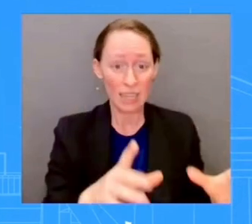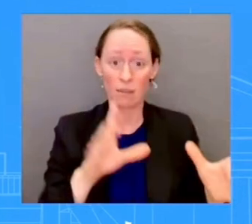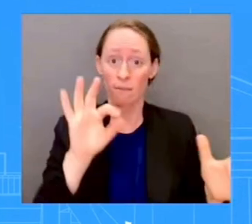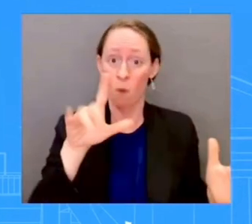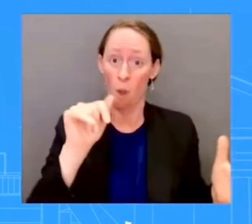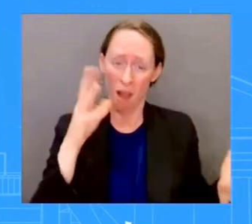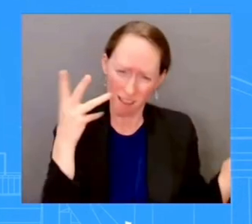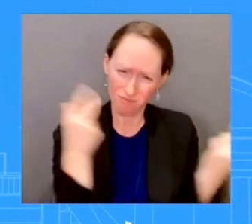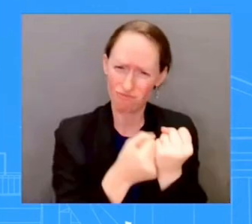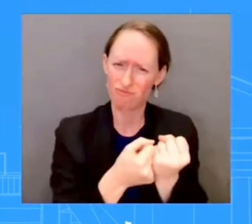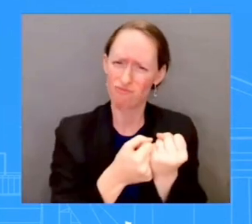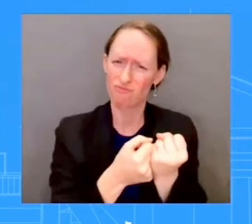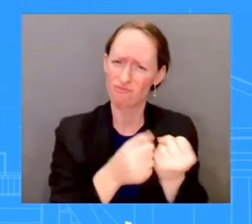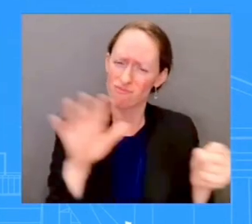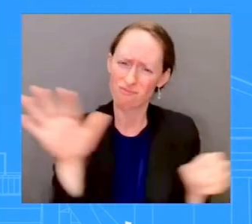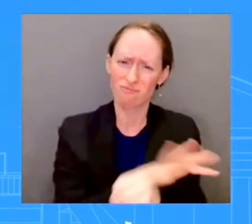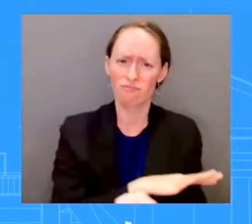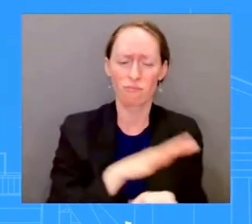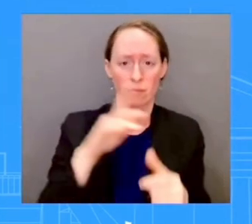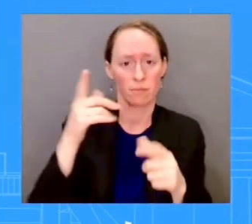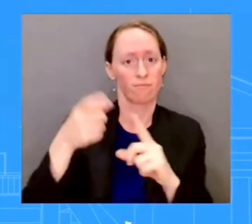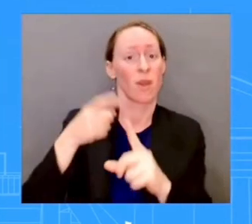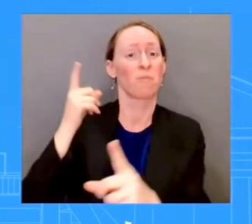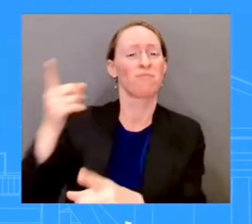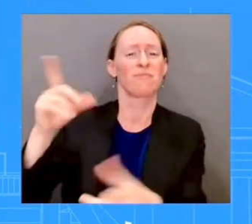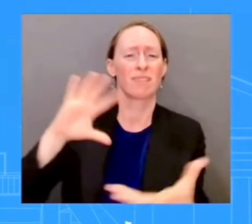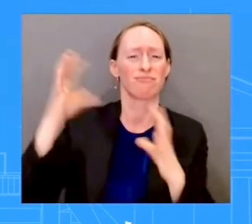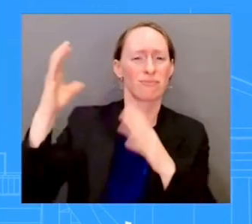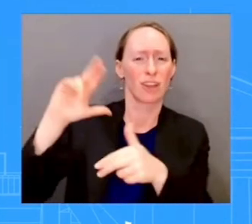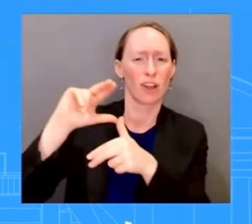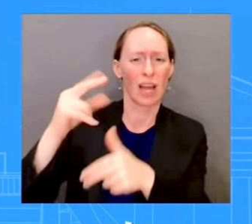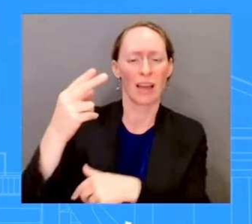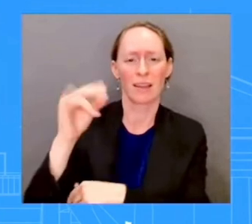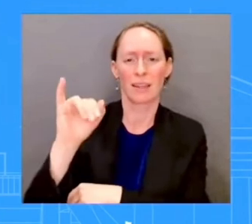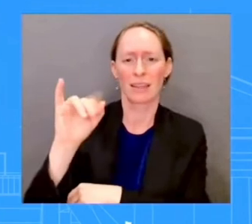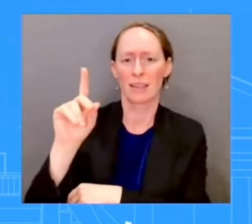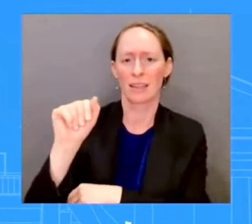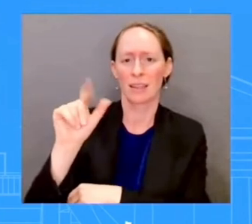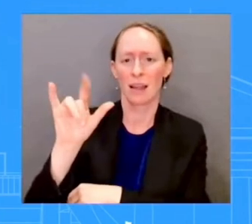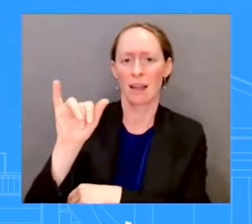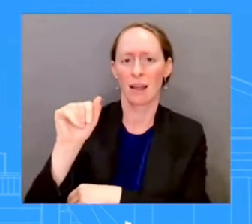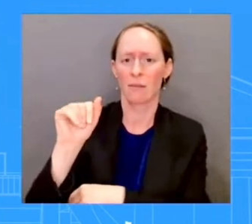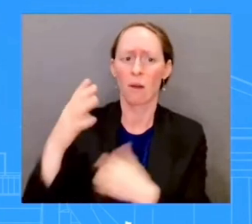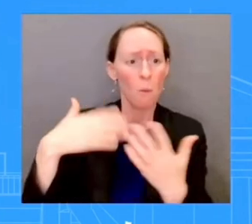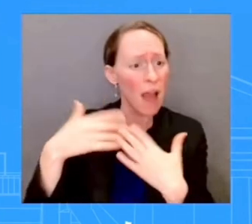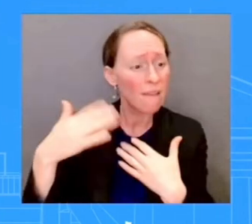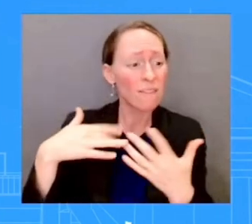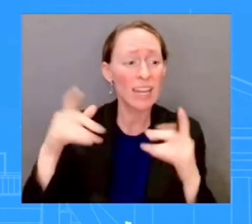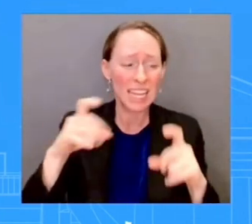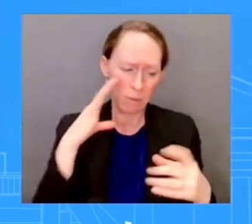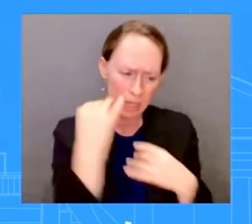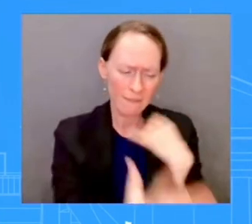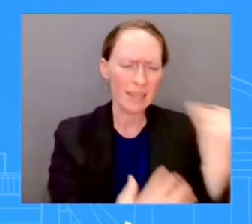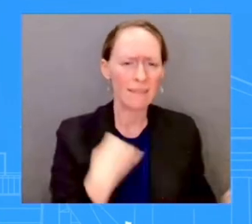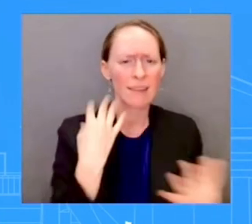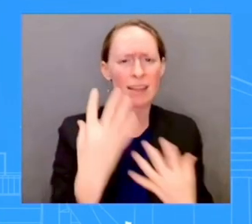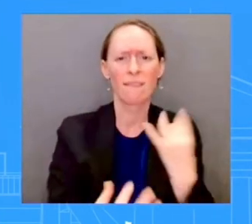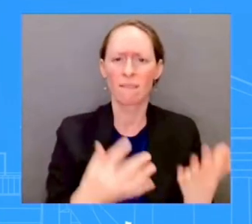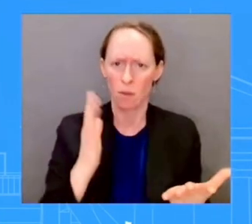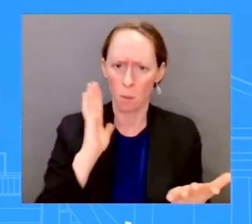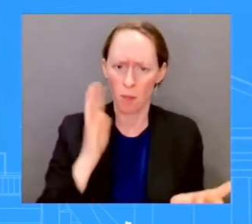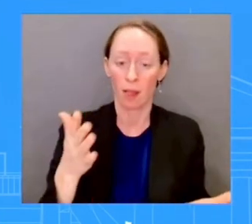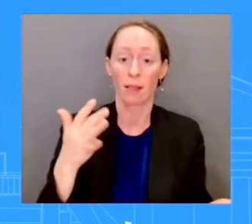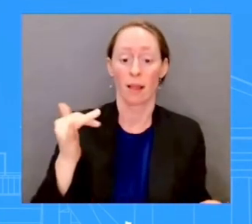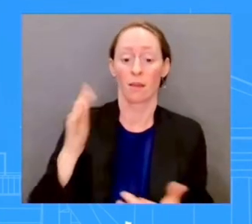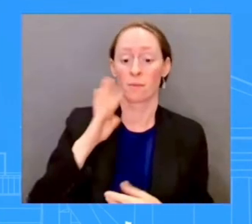impacted have everything they may need. Now, before I turn it over to Homeland Security Advisor Liz Sherwood-Randall,